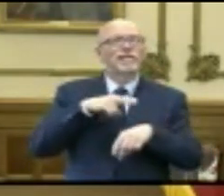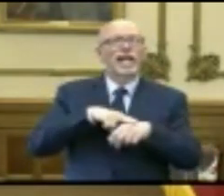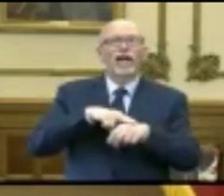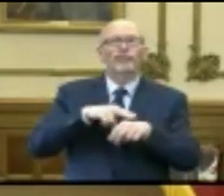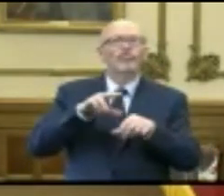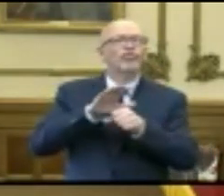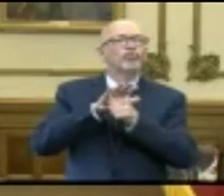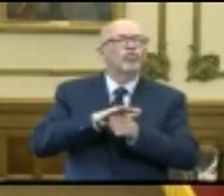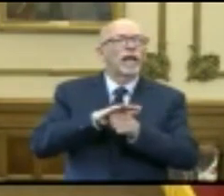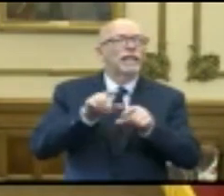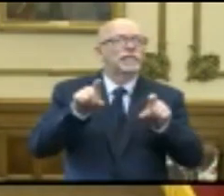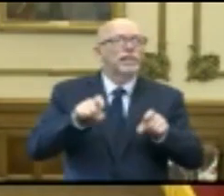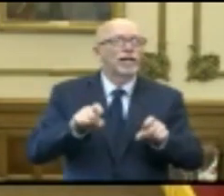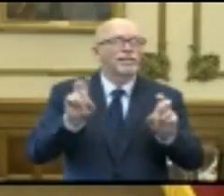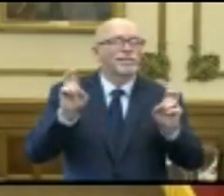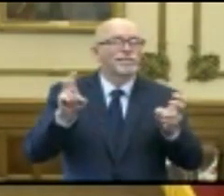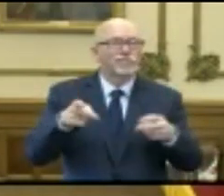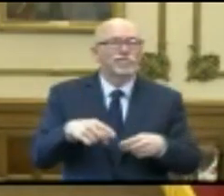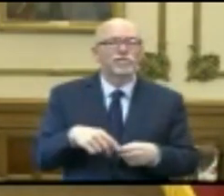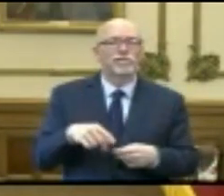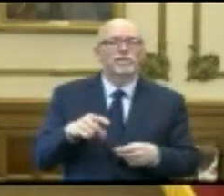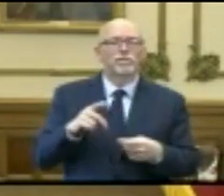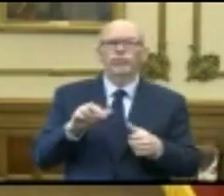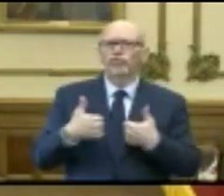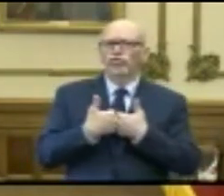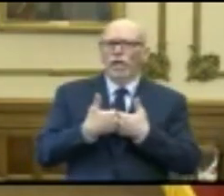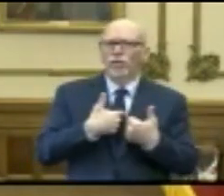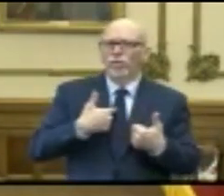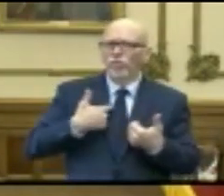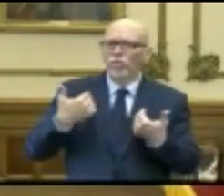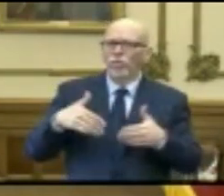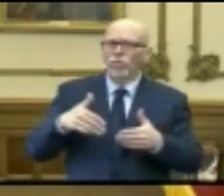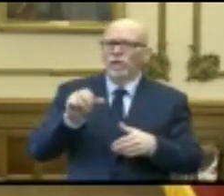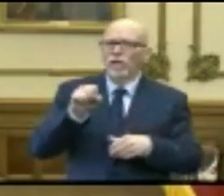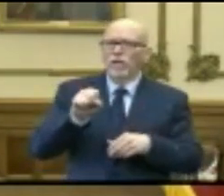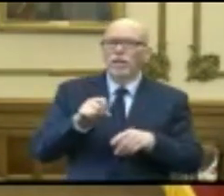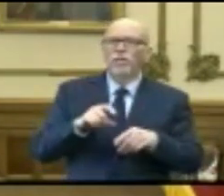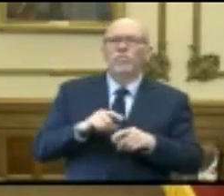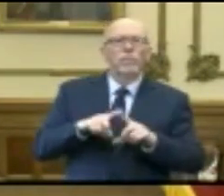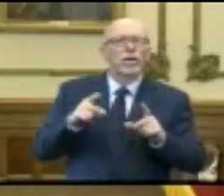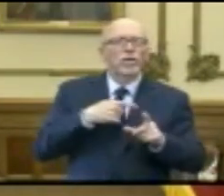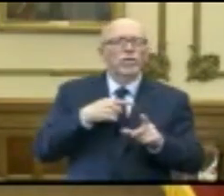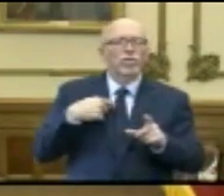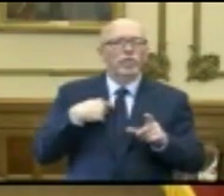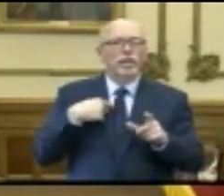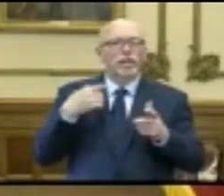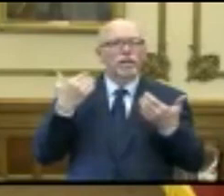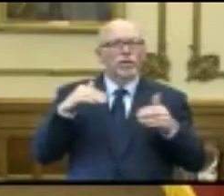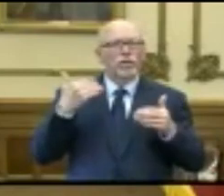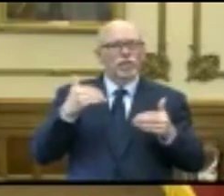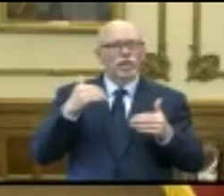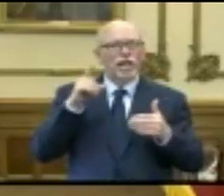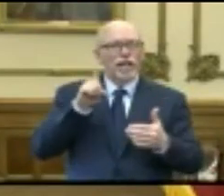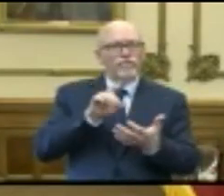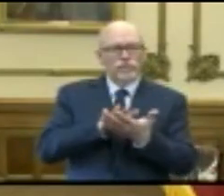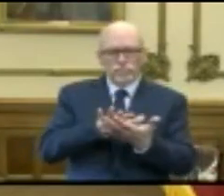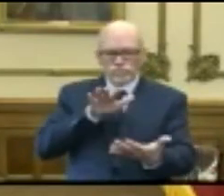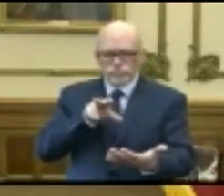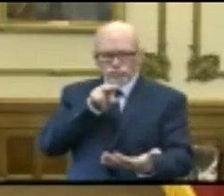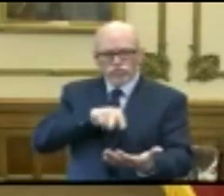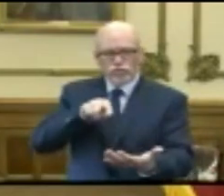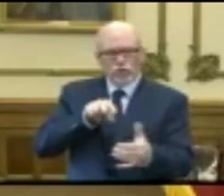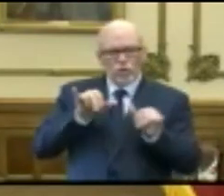test. It's a very challenging one. But we are putting a great magnifying glass on top of